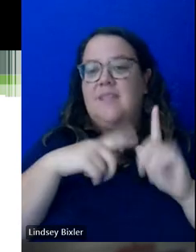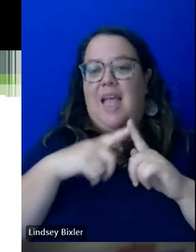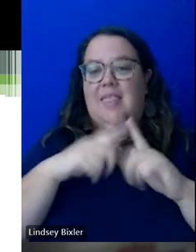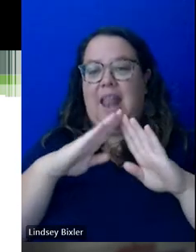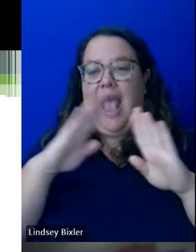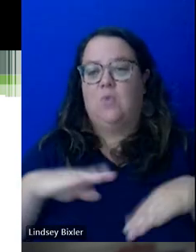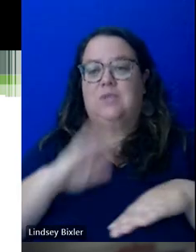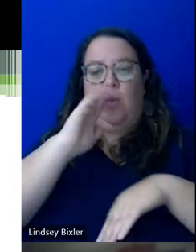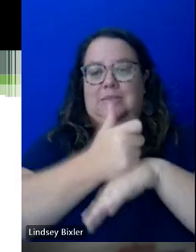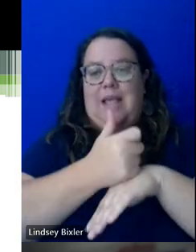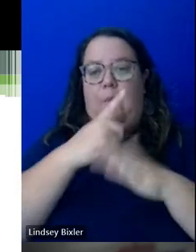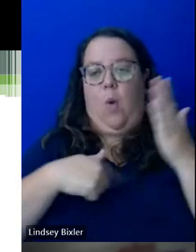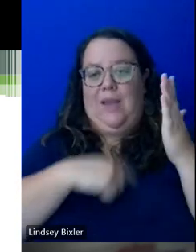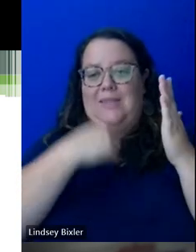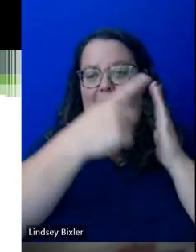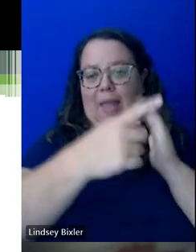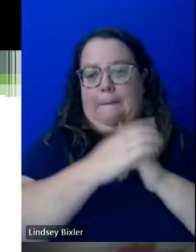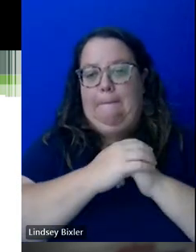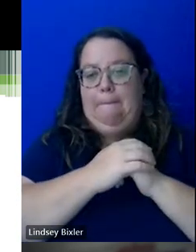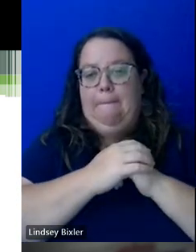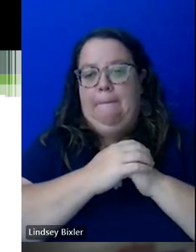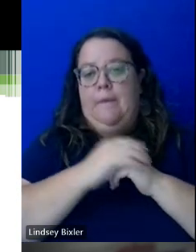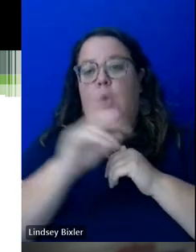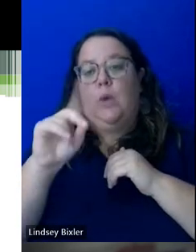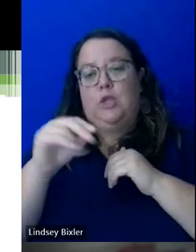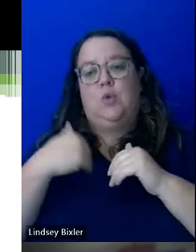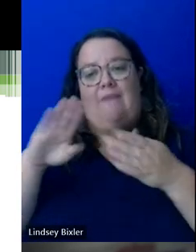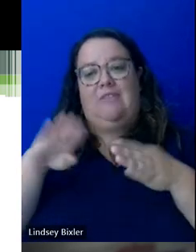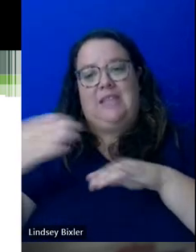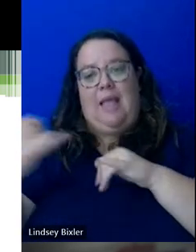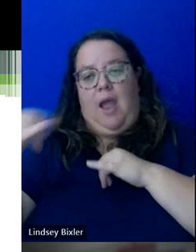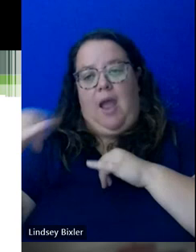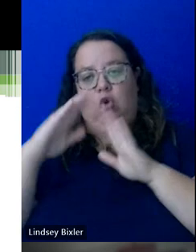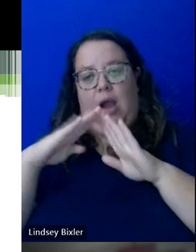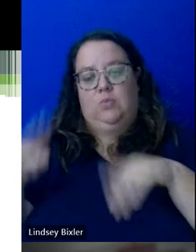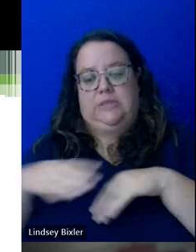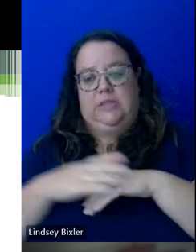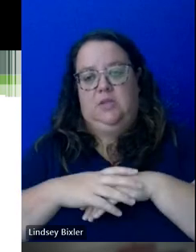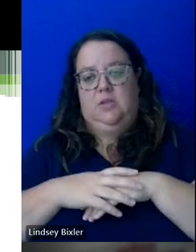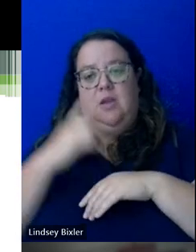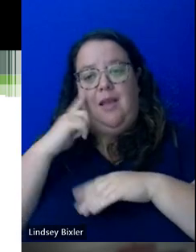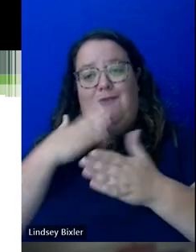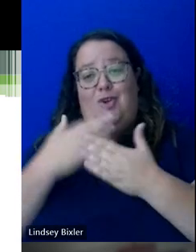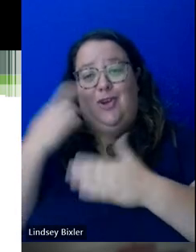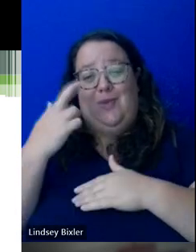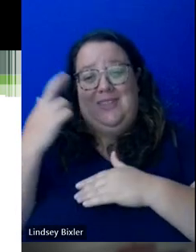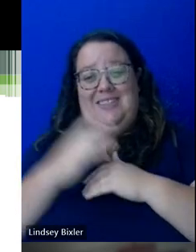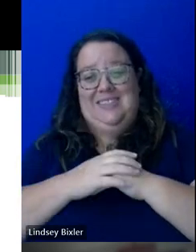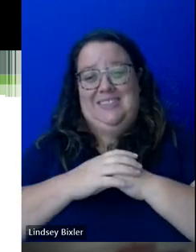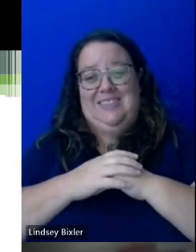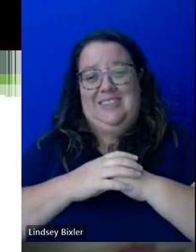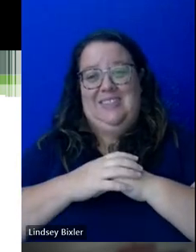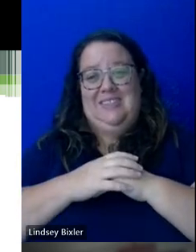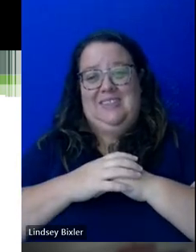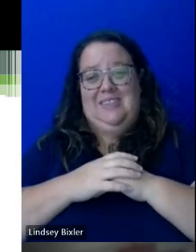tell them. Um, we do have housing deadlines and, uh, for good reasons, um, because there's only